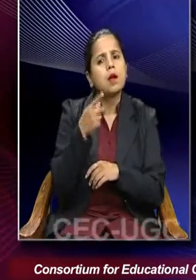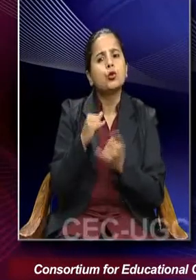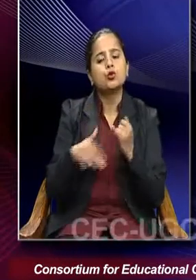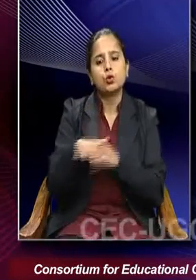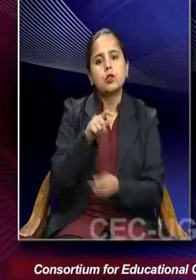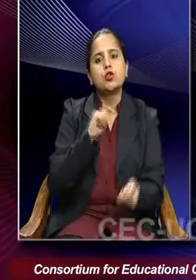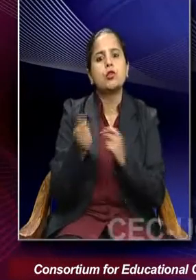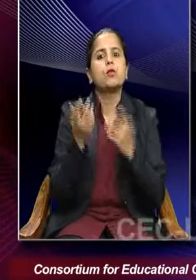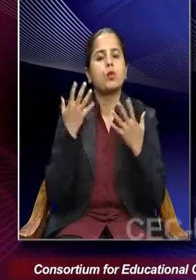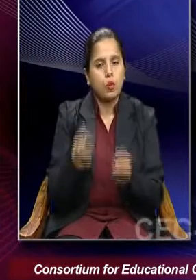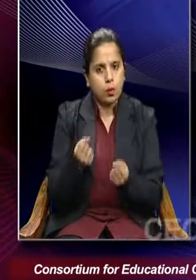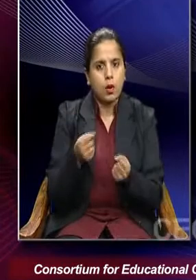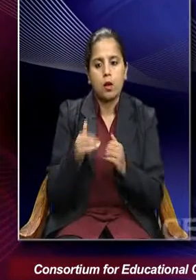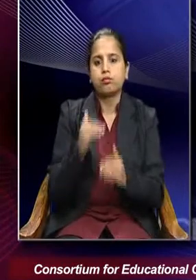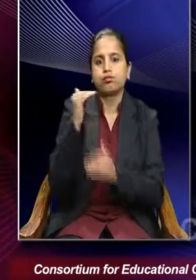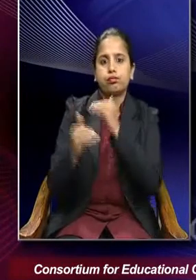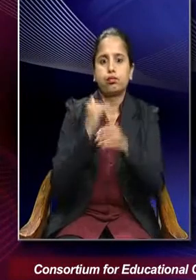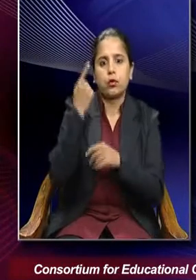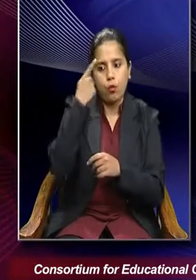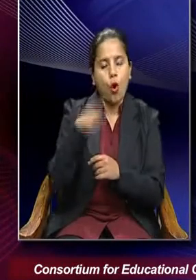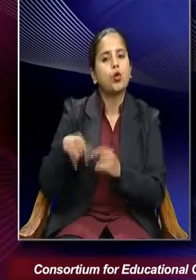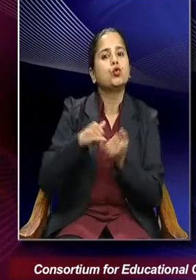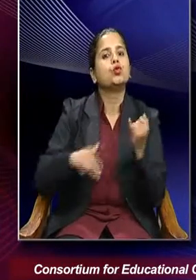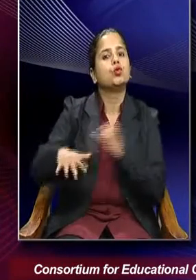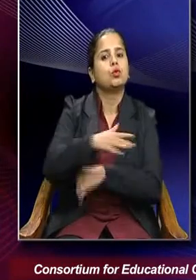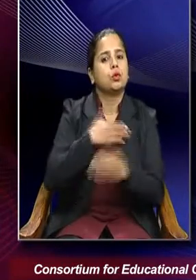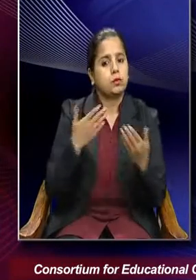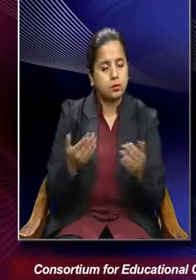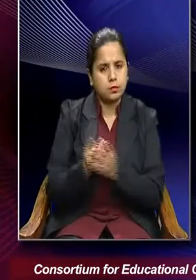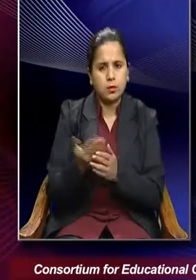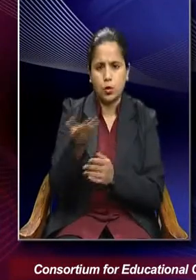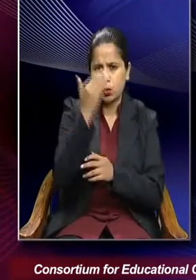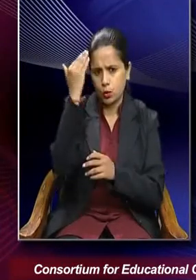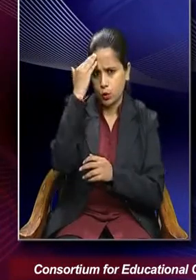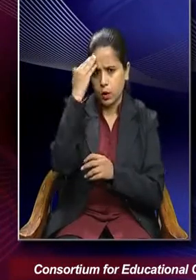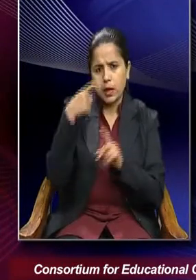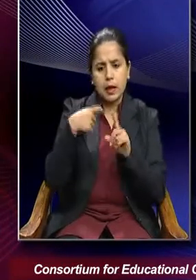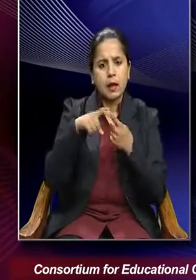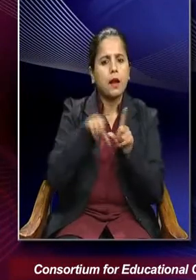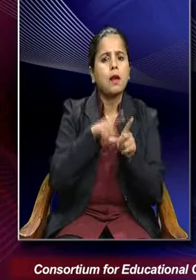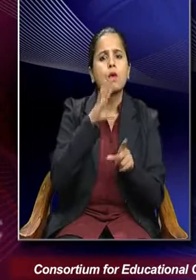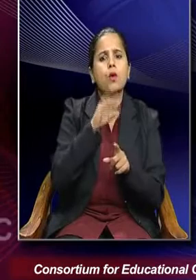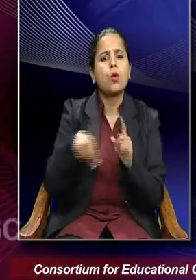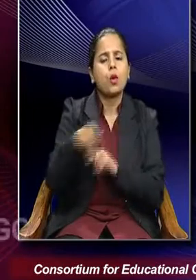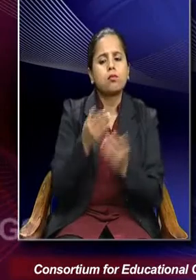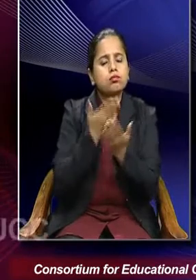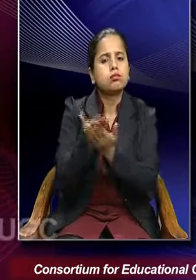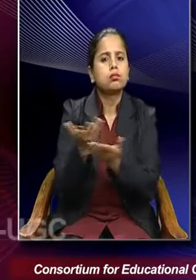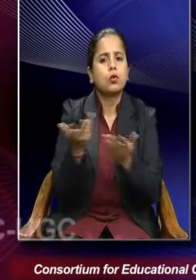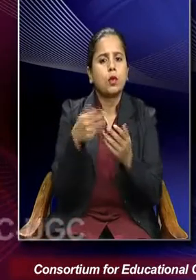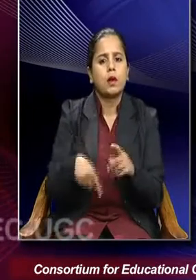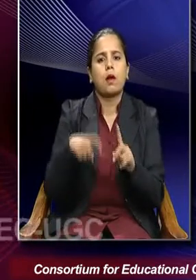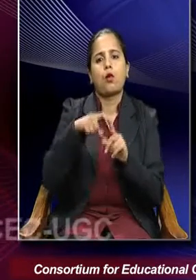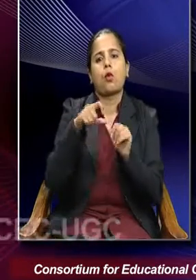change as progressive for society. So you know the key proponent of the conflict theory is Karl